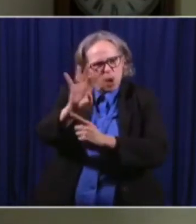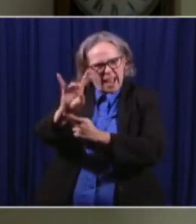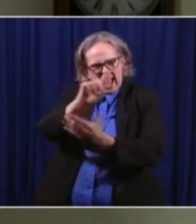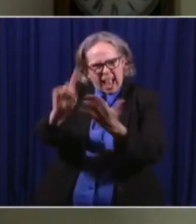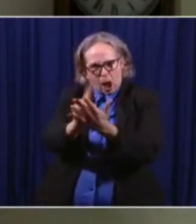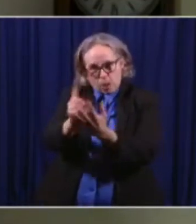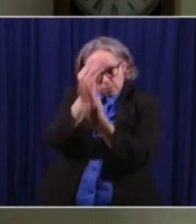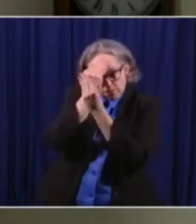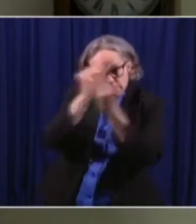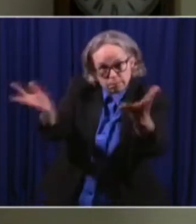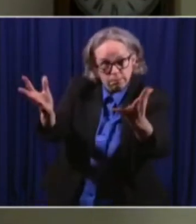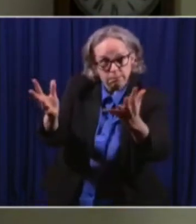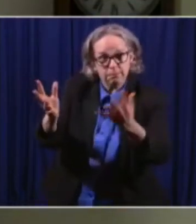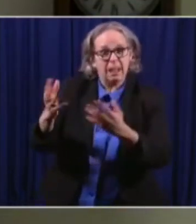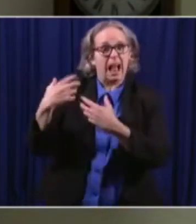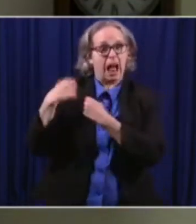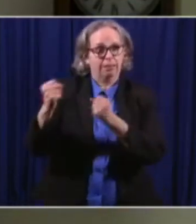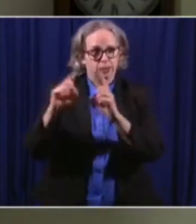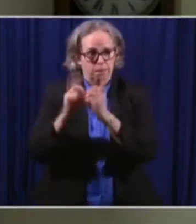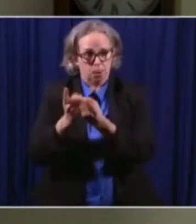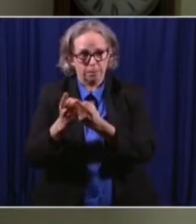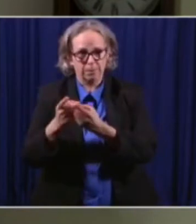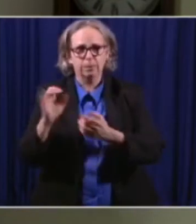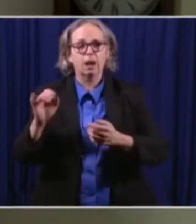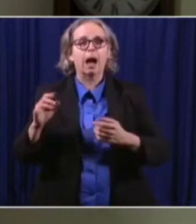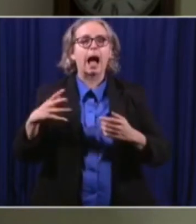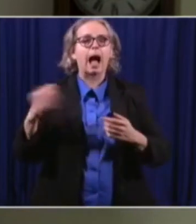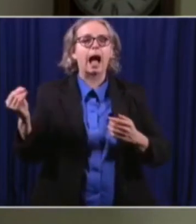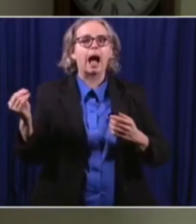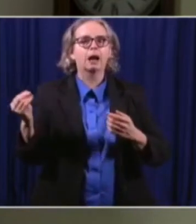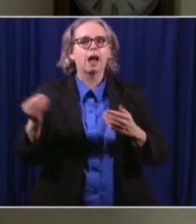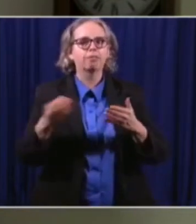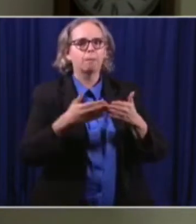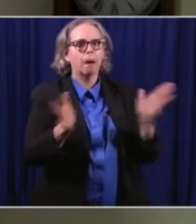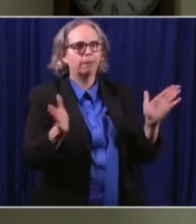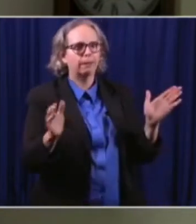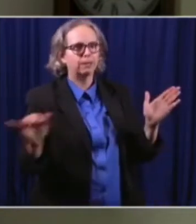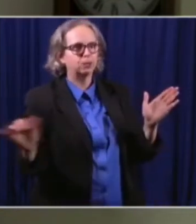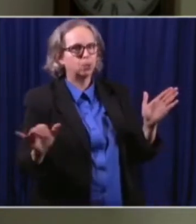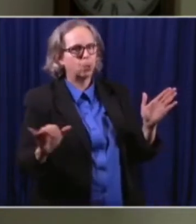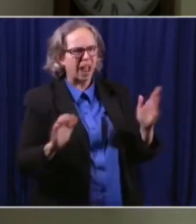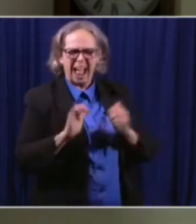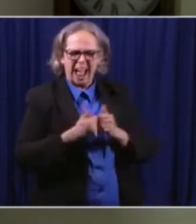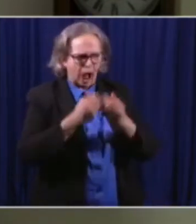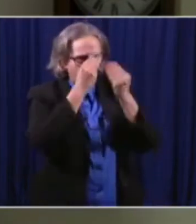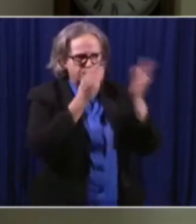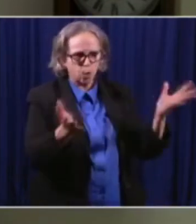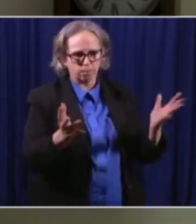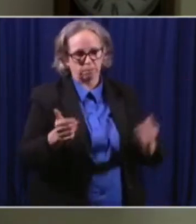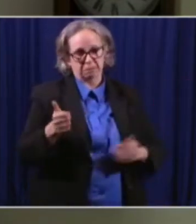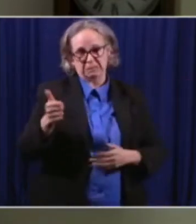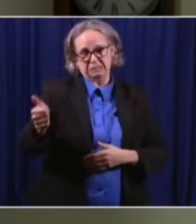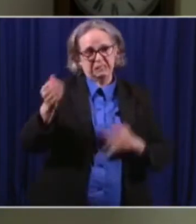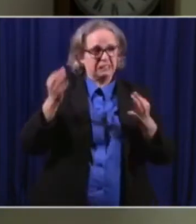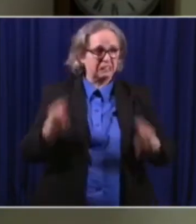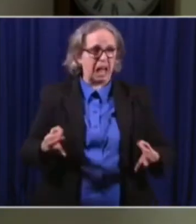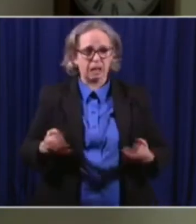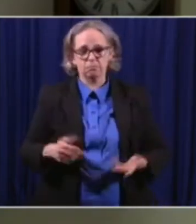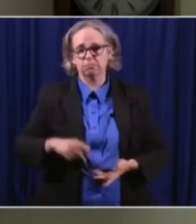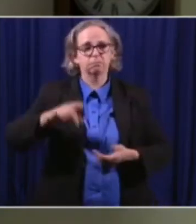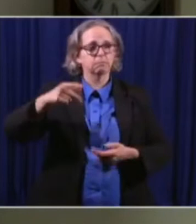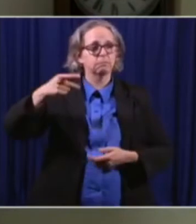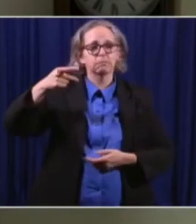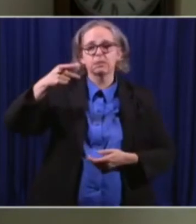test publicly available and they can choose how to do that. They can put a press release out or they could post the information on the school district